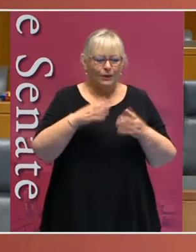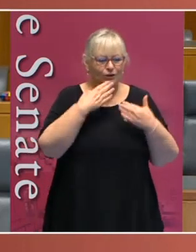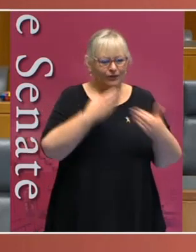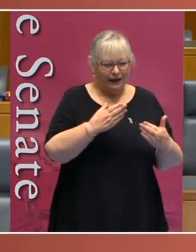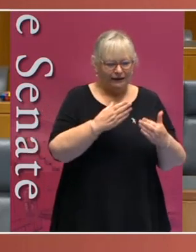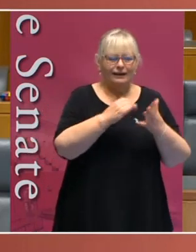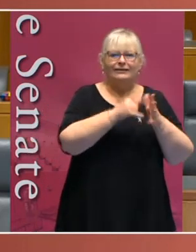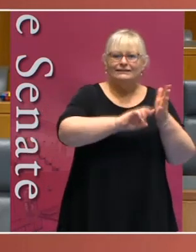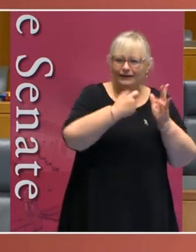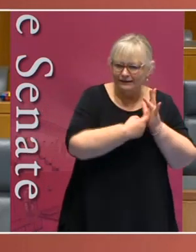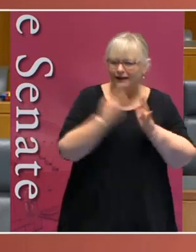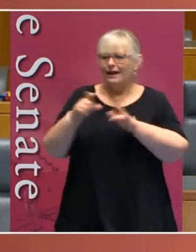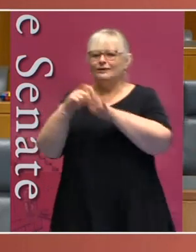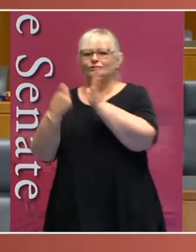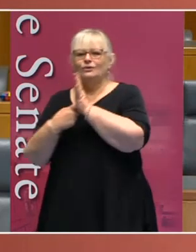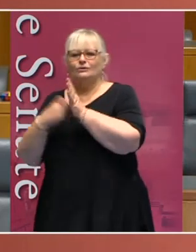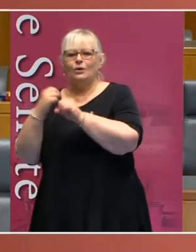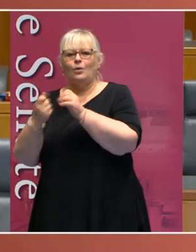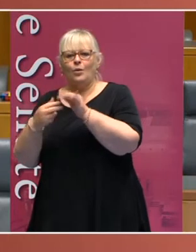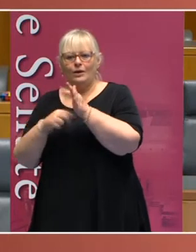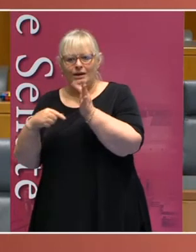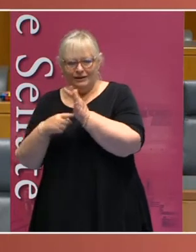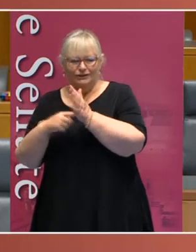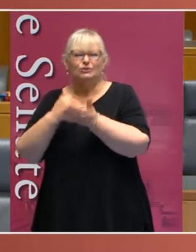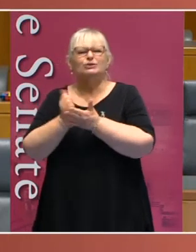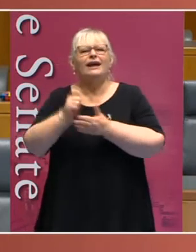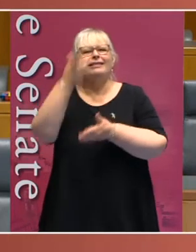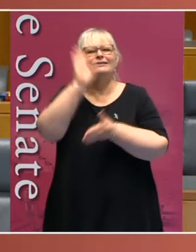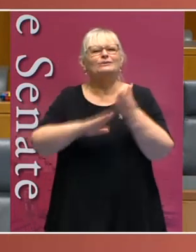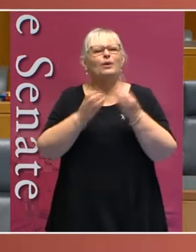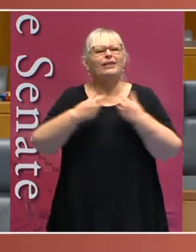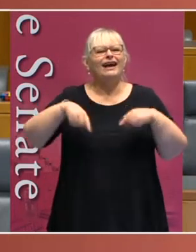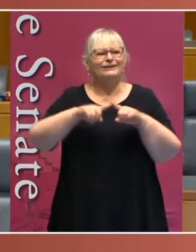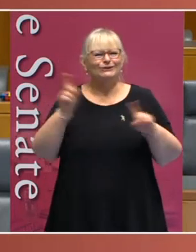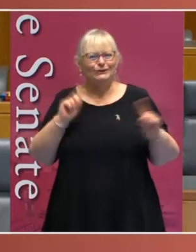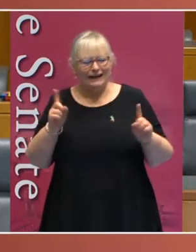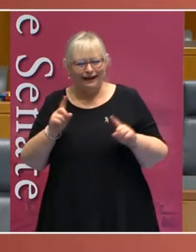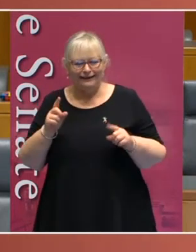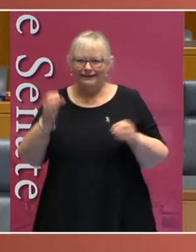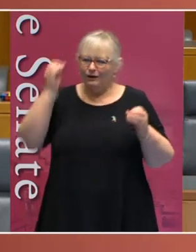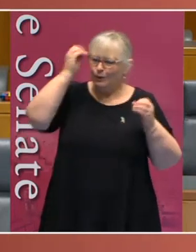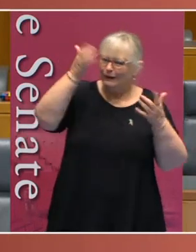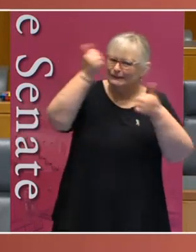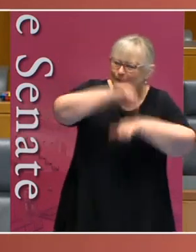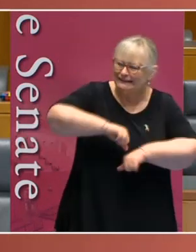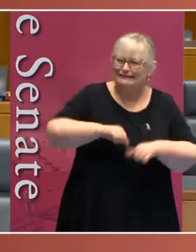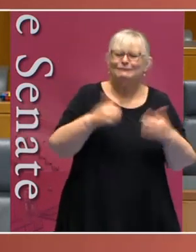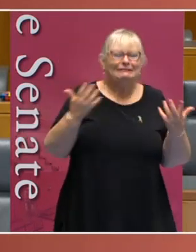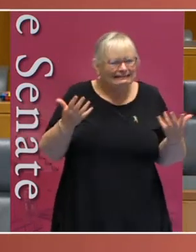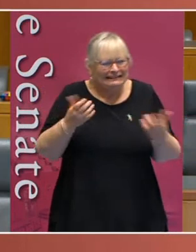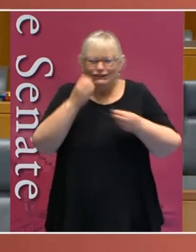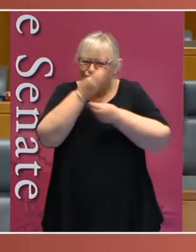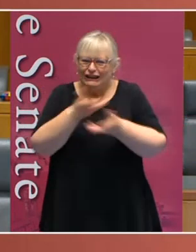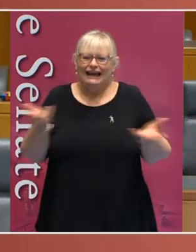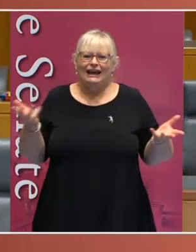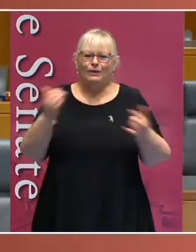Steeljohn and Dr Gauntlet for taking the time to share their experiences with us and their wisdom with our audience today. We are very